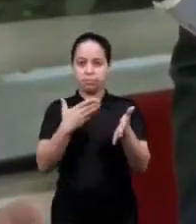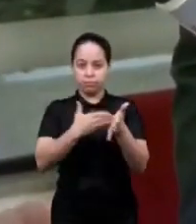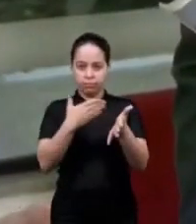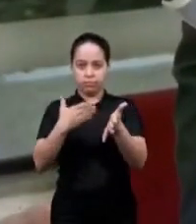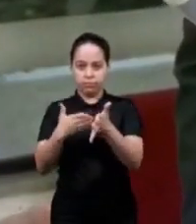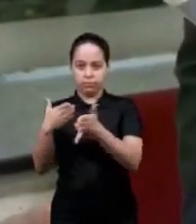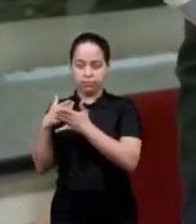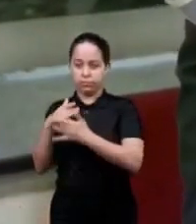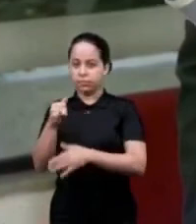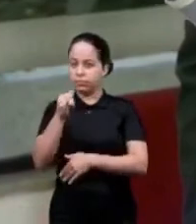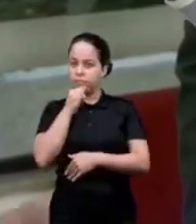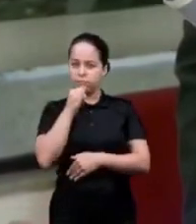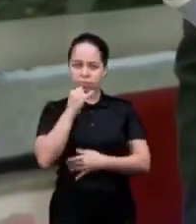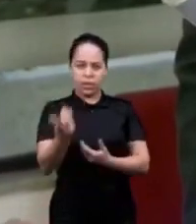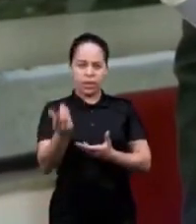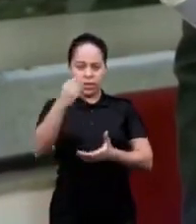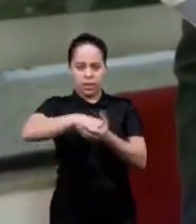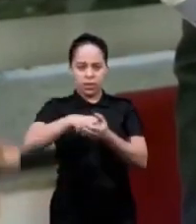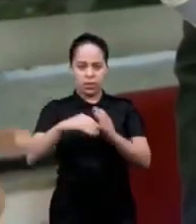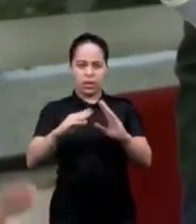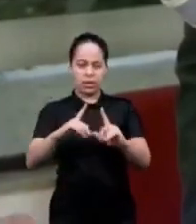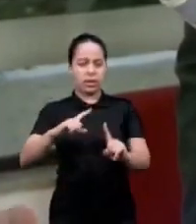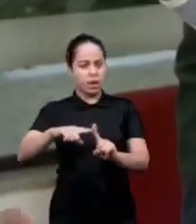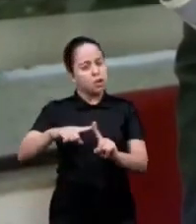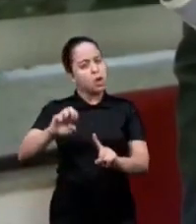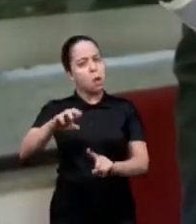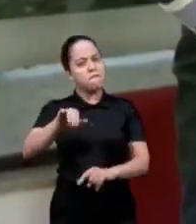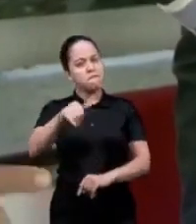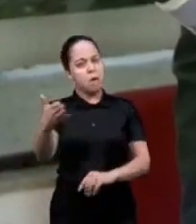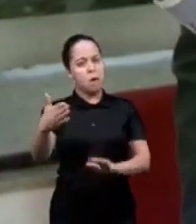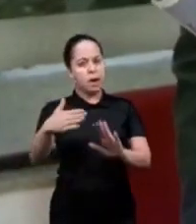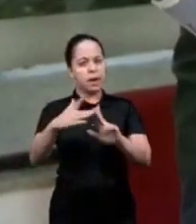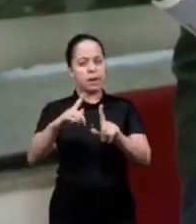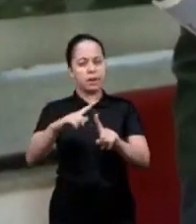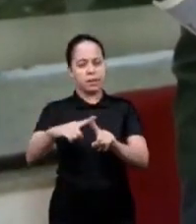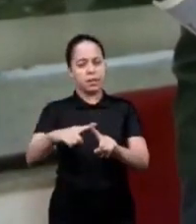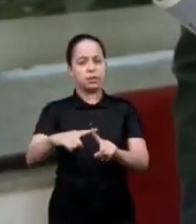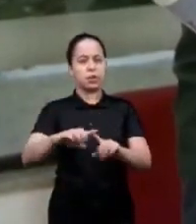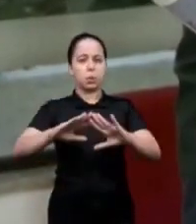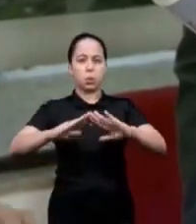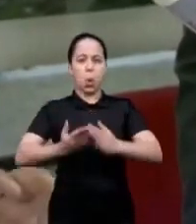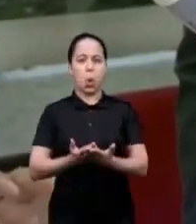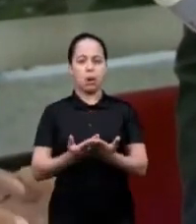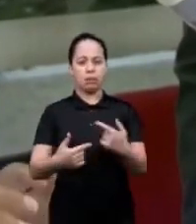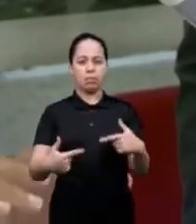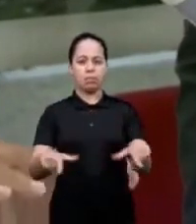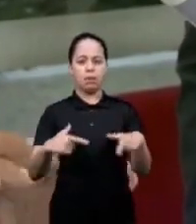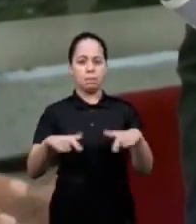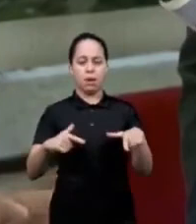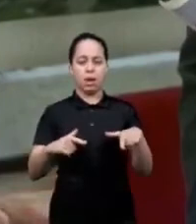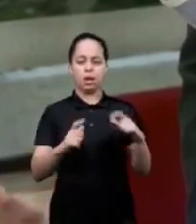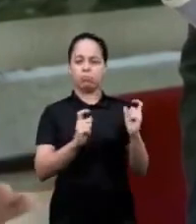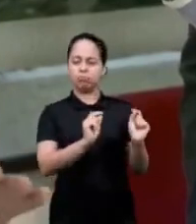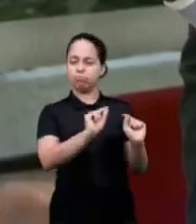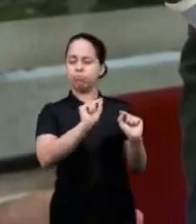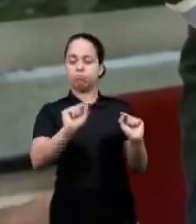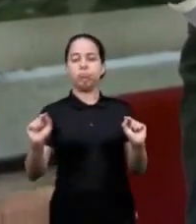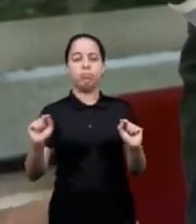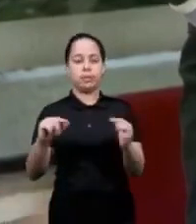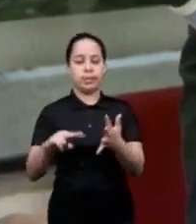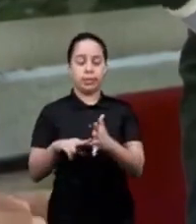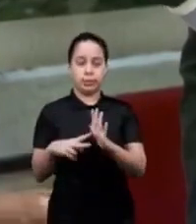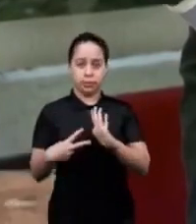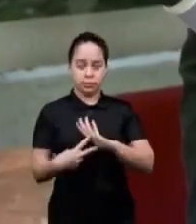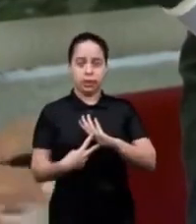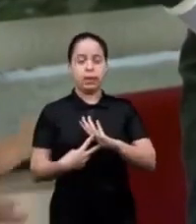create barriers within the church outside the church in the school in their work it's not to contest